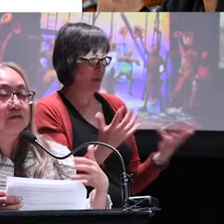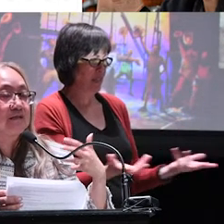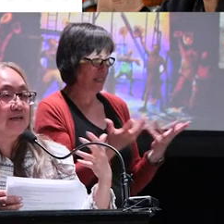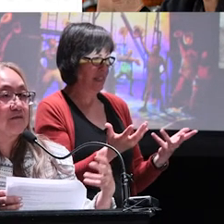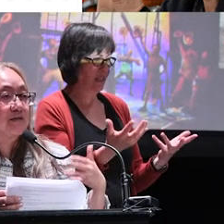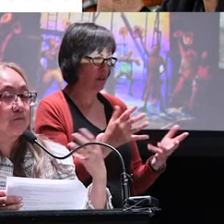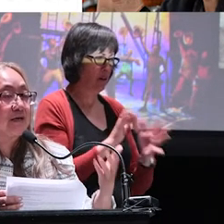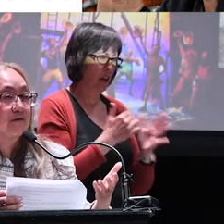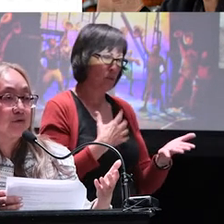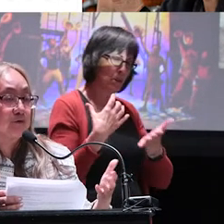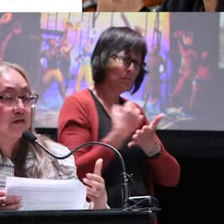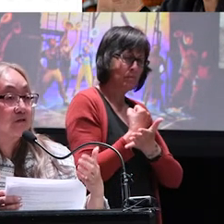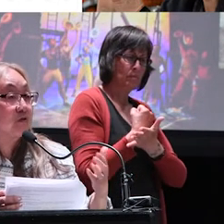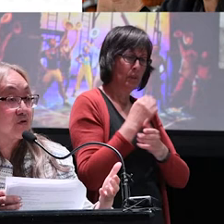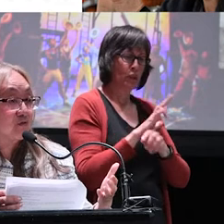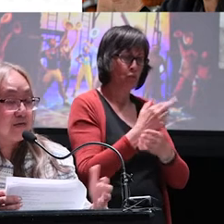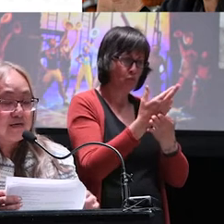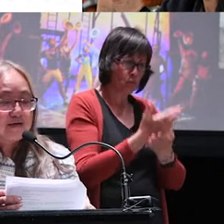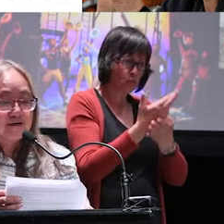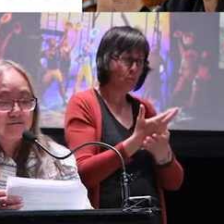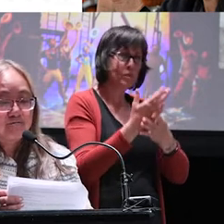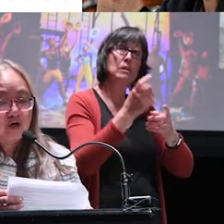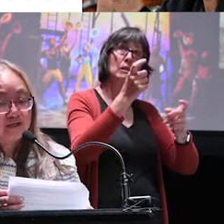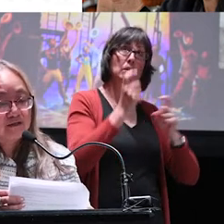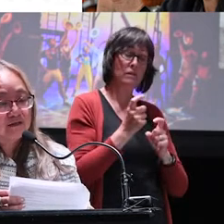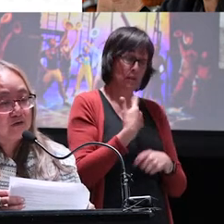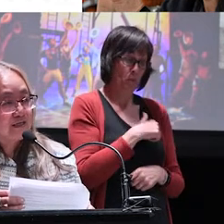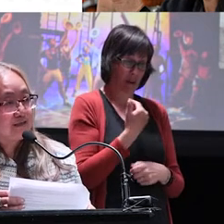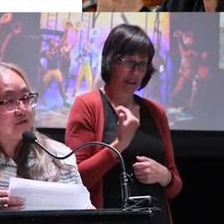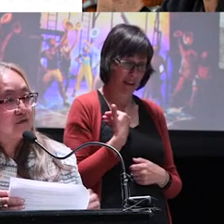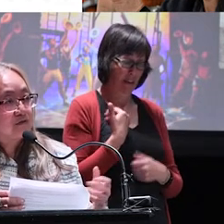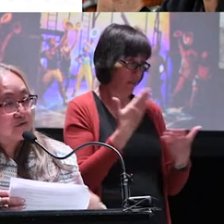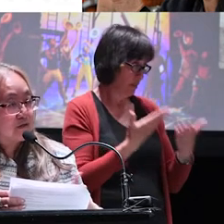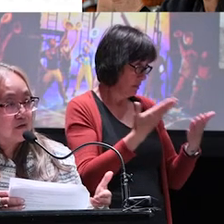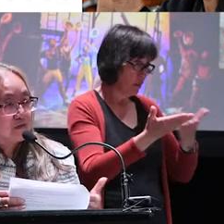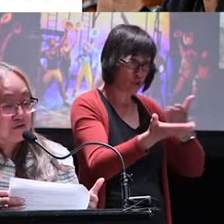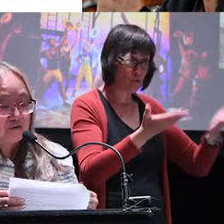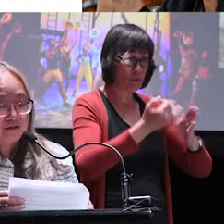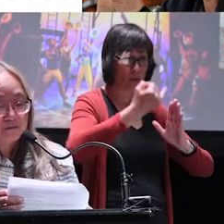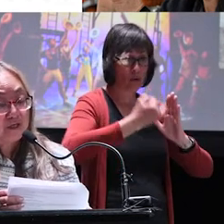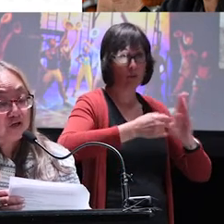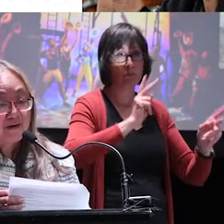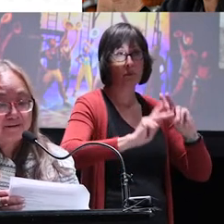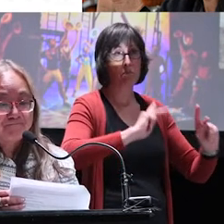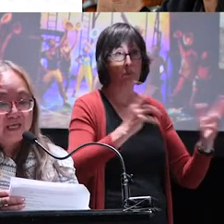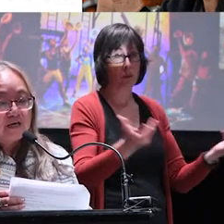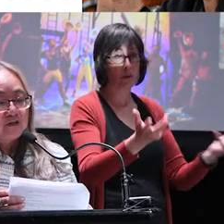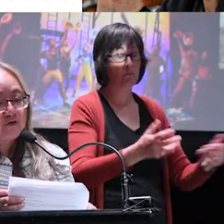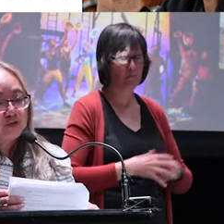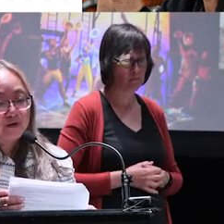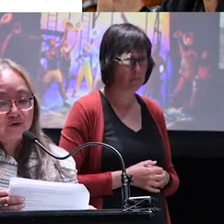the resources and the gifts that we have to bring to serve artists and organizations and those in the arts ecosystem in a good way.